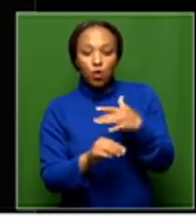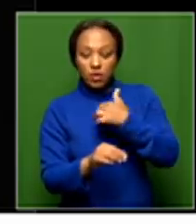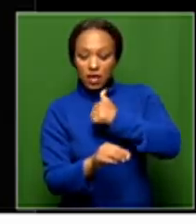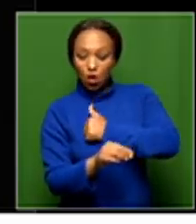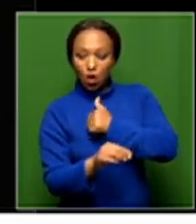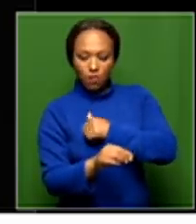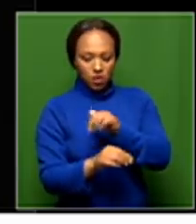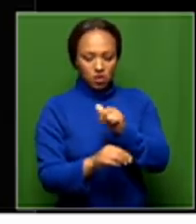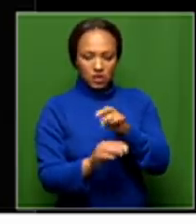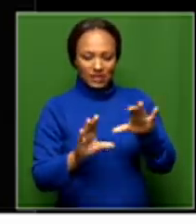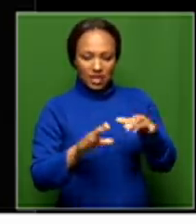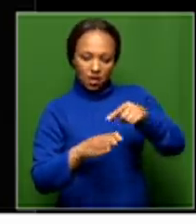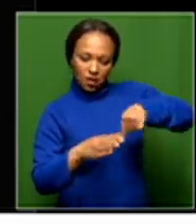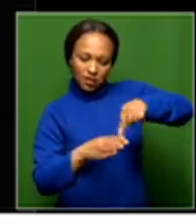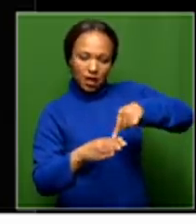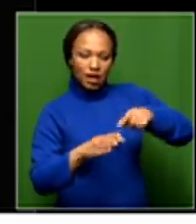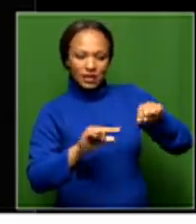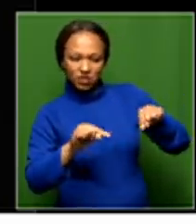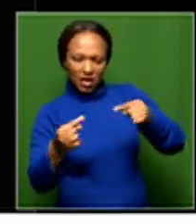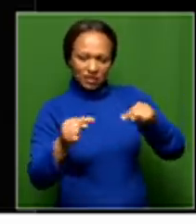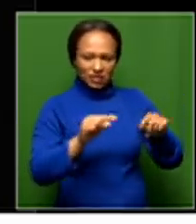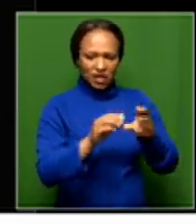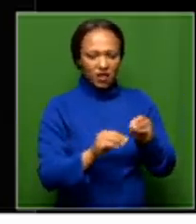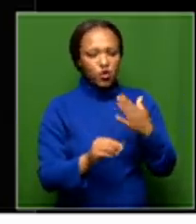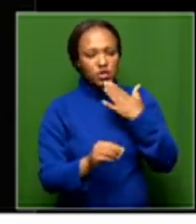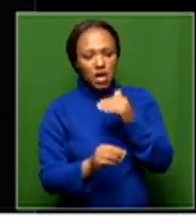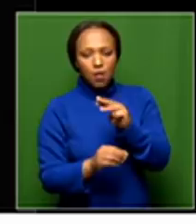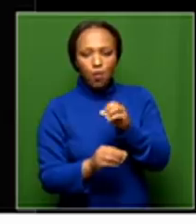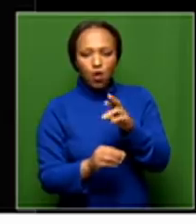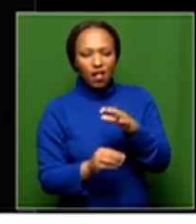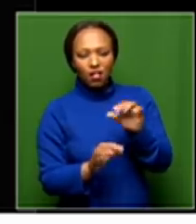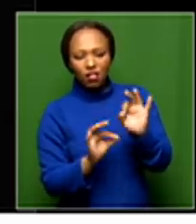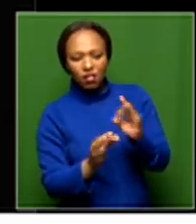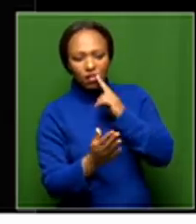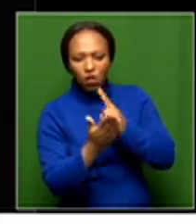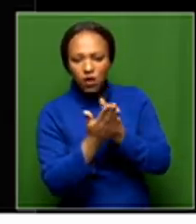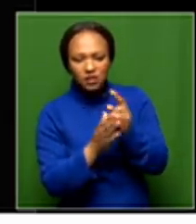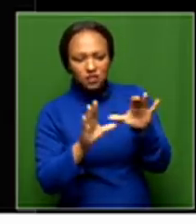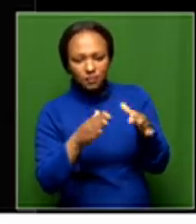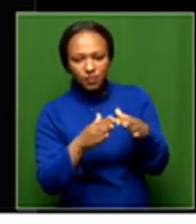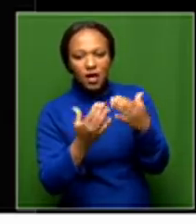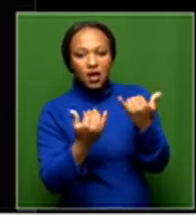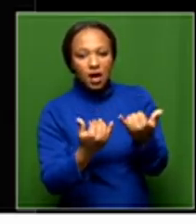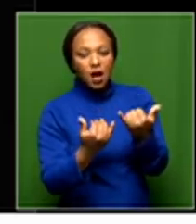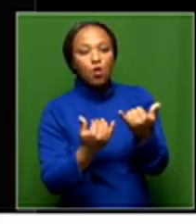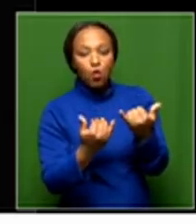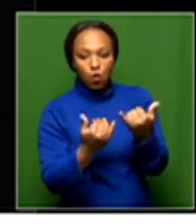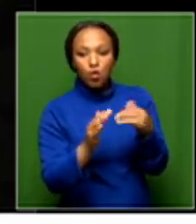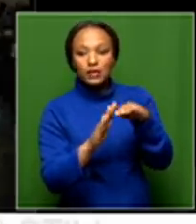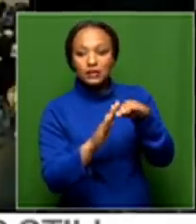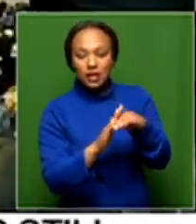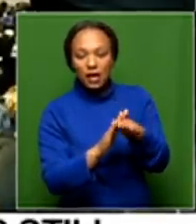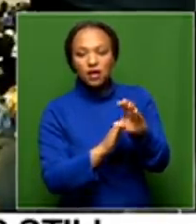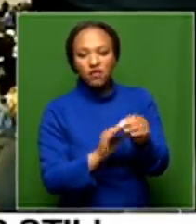are being challenged, you know, on questions of morality. And that's the biggest decline of the ANC in the